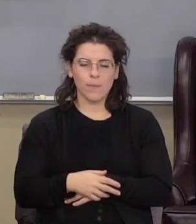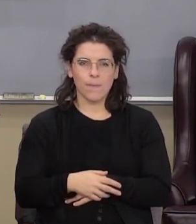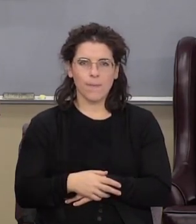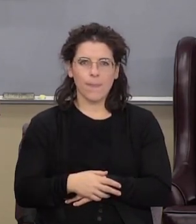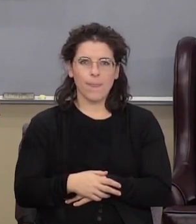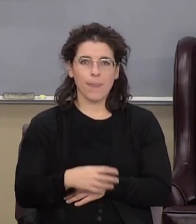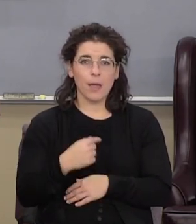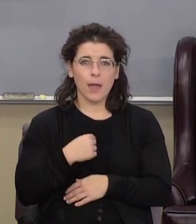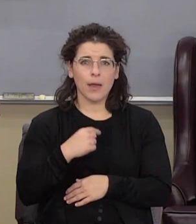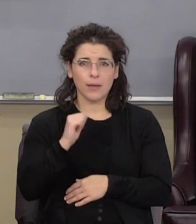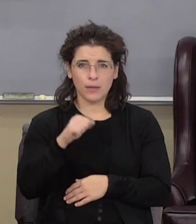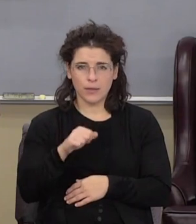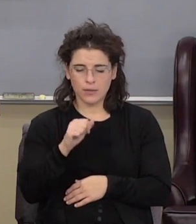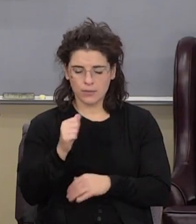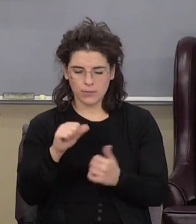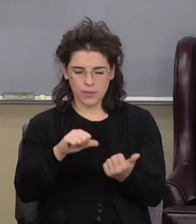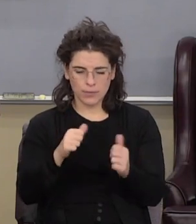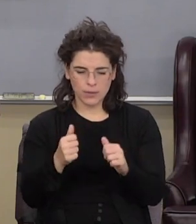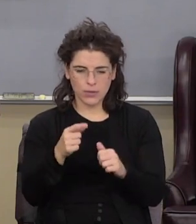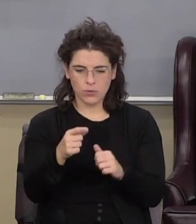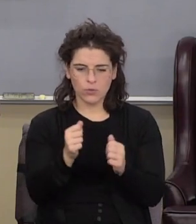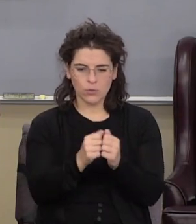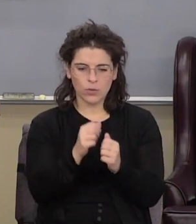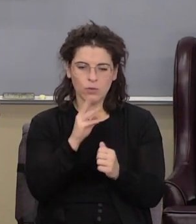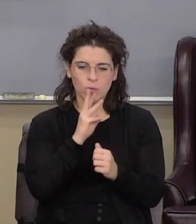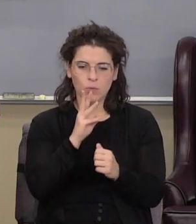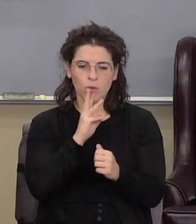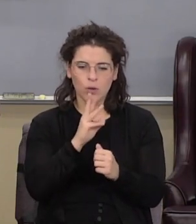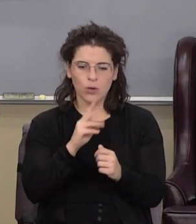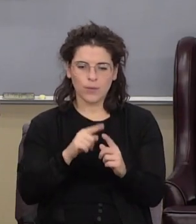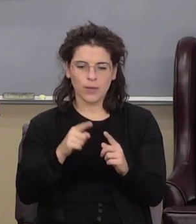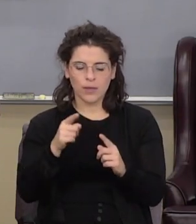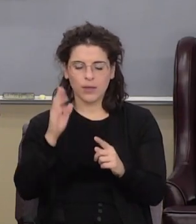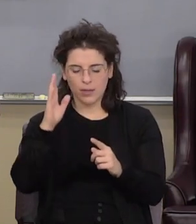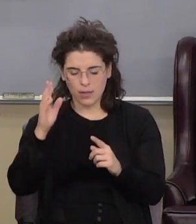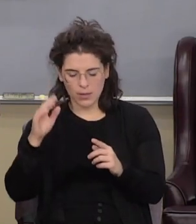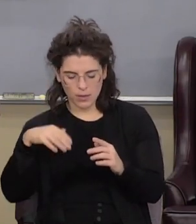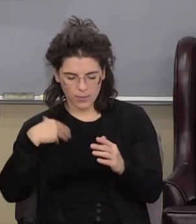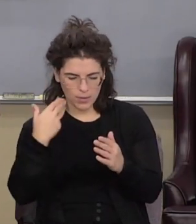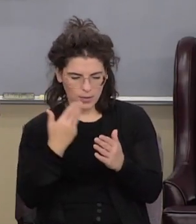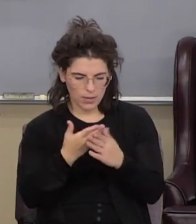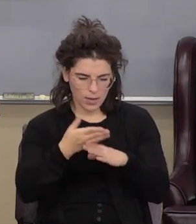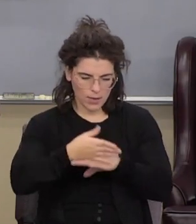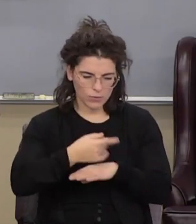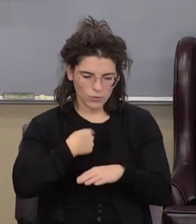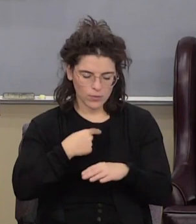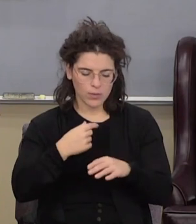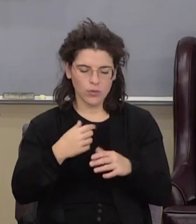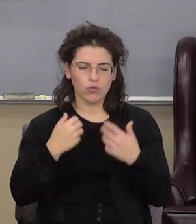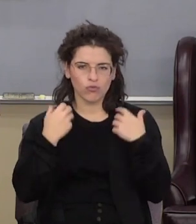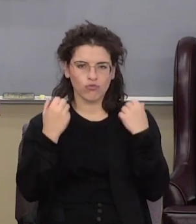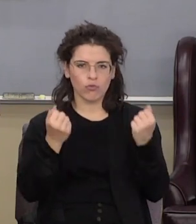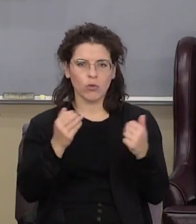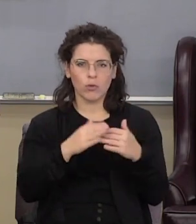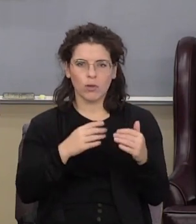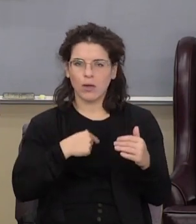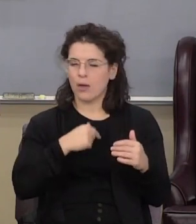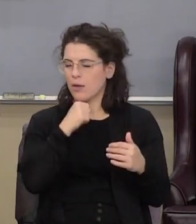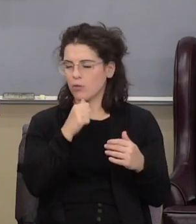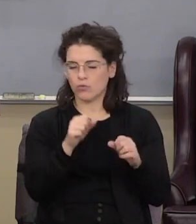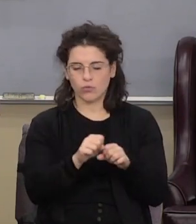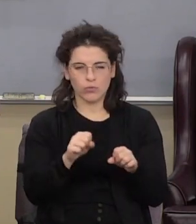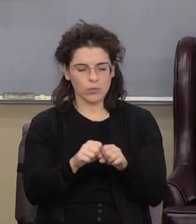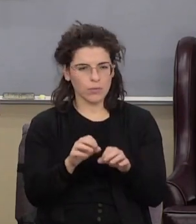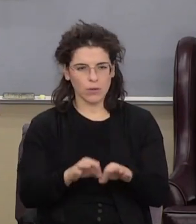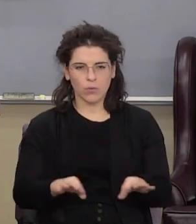and he'd baptize you with water John says under repentance but he that cometh after me is mightier than I that's the Messiah whose shoes I'm not worthy to